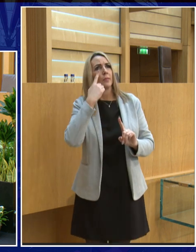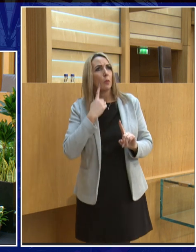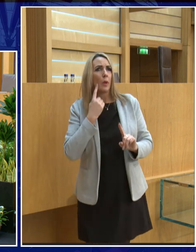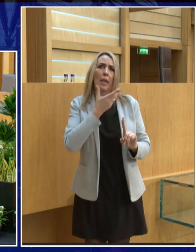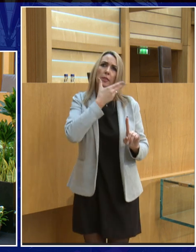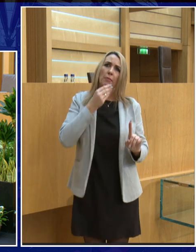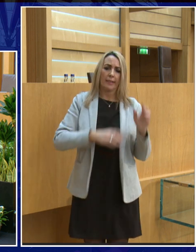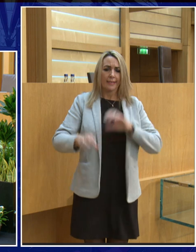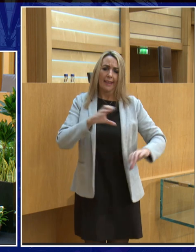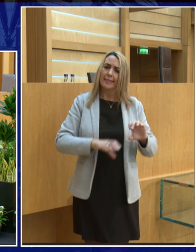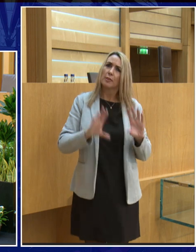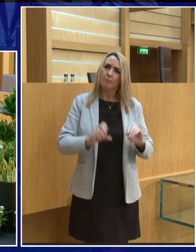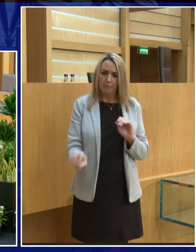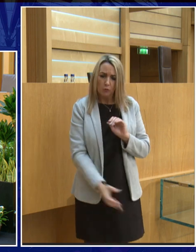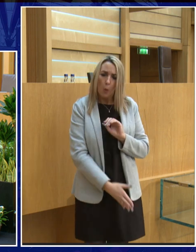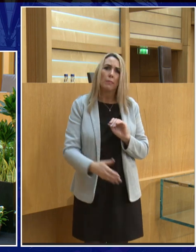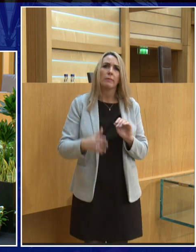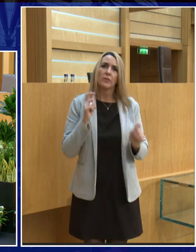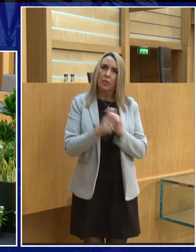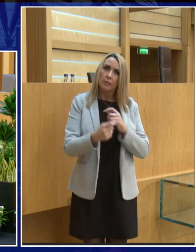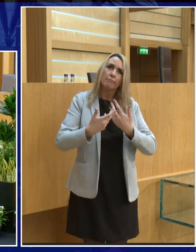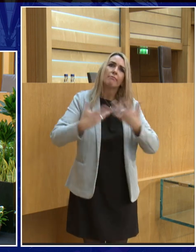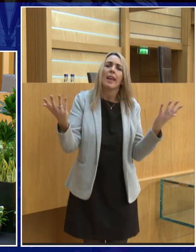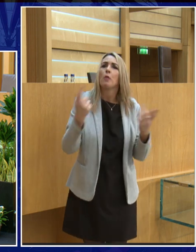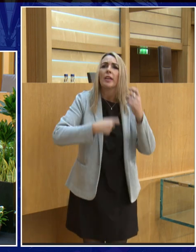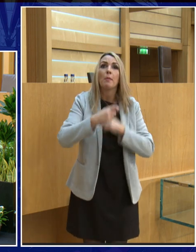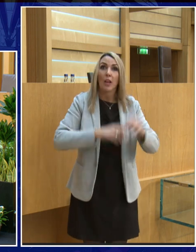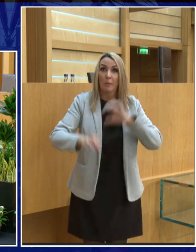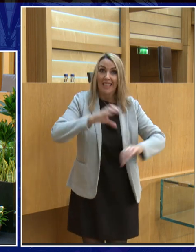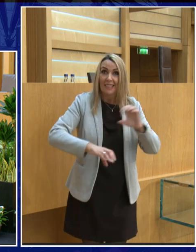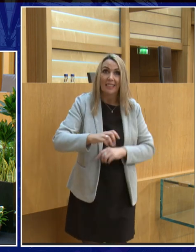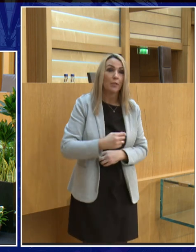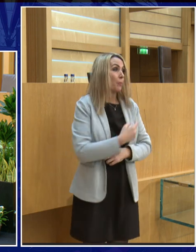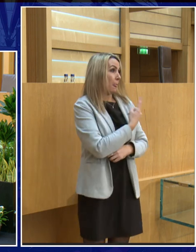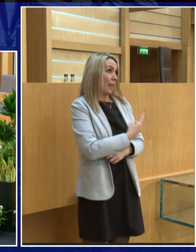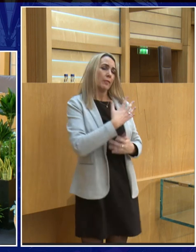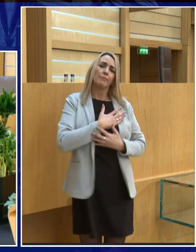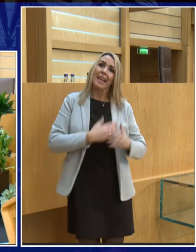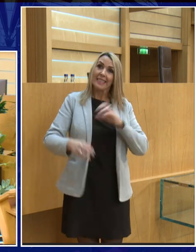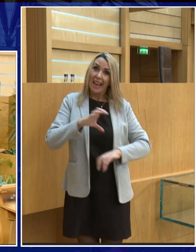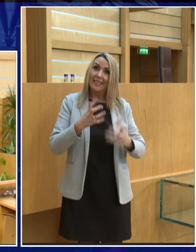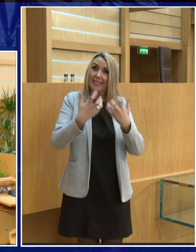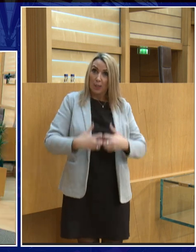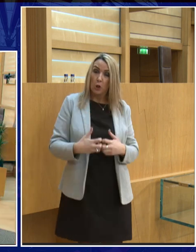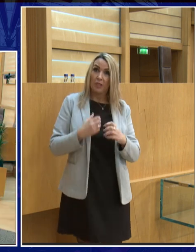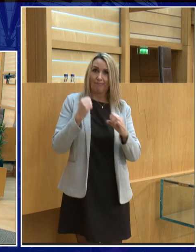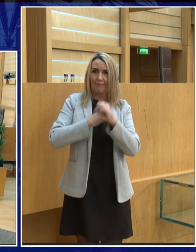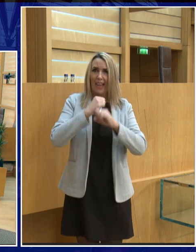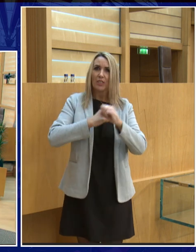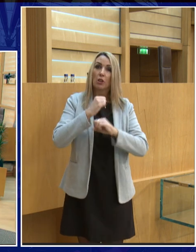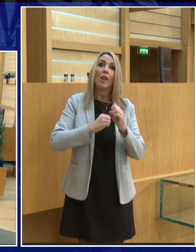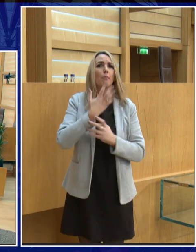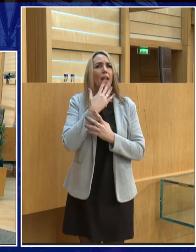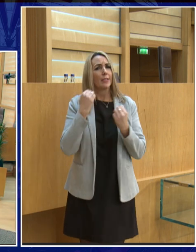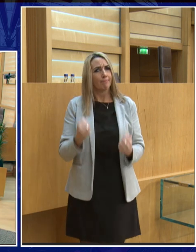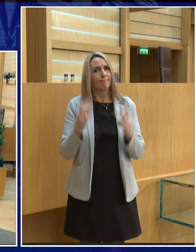subjects being the preserve of white males. What is a STEM subject? Oh, science, technology, engineering and maths. There you are, just so